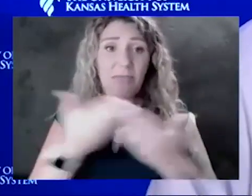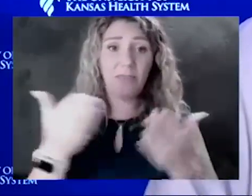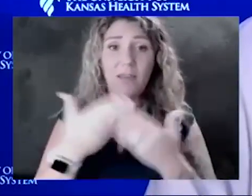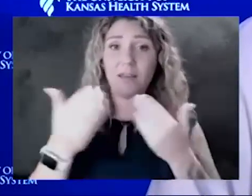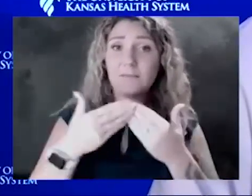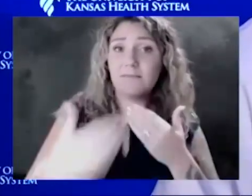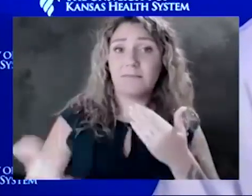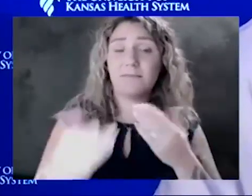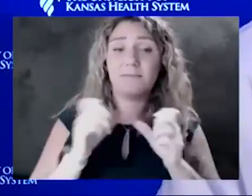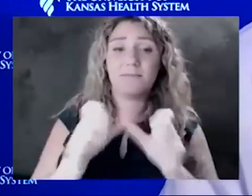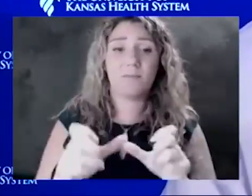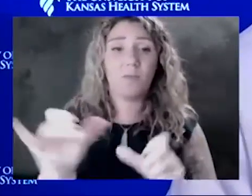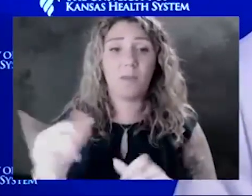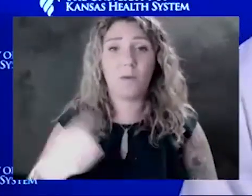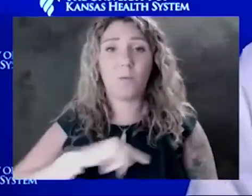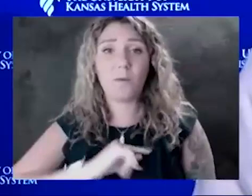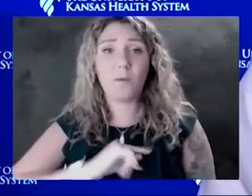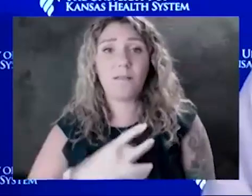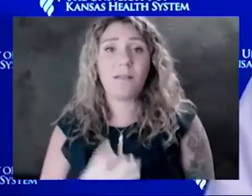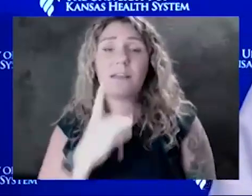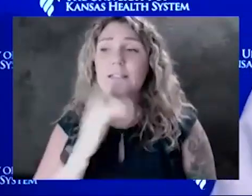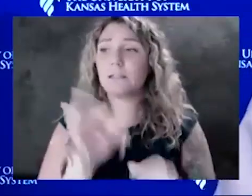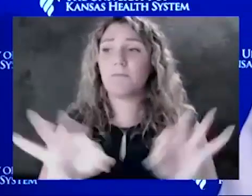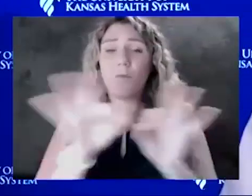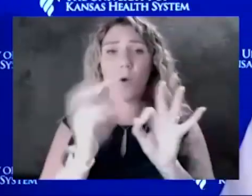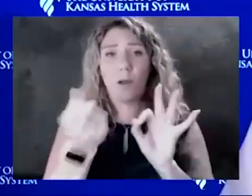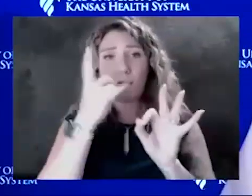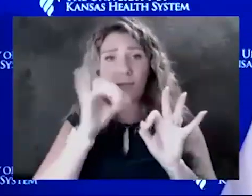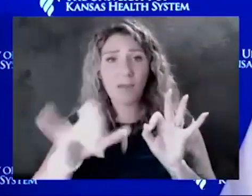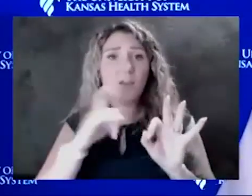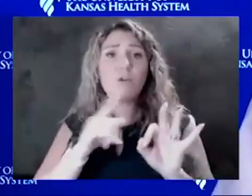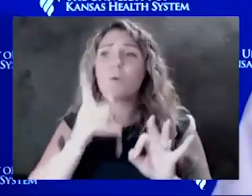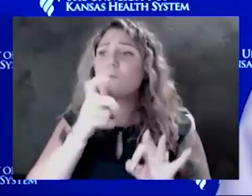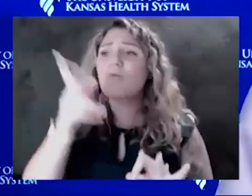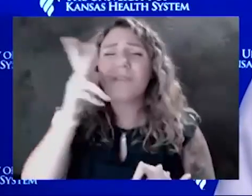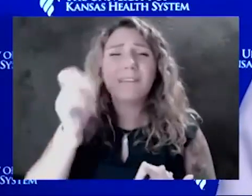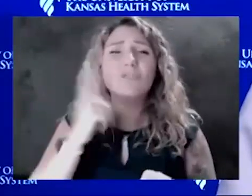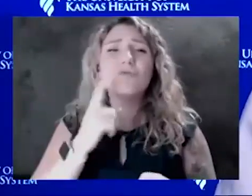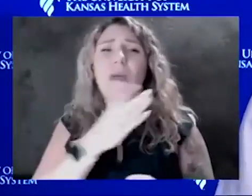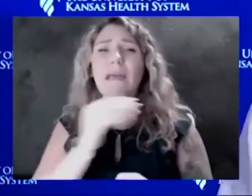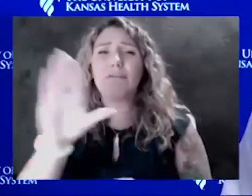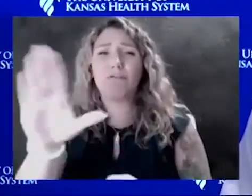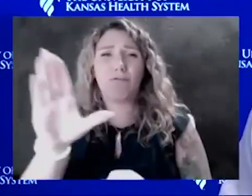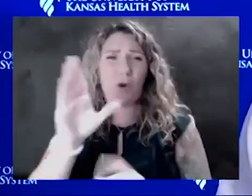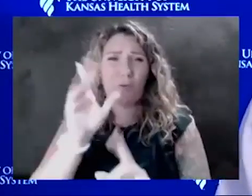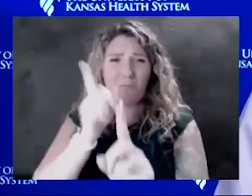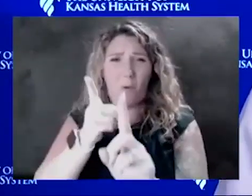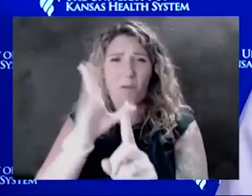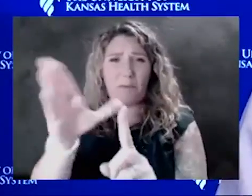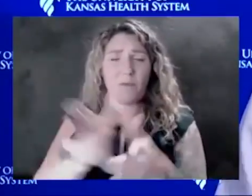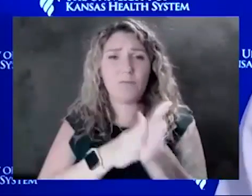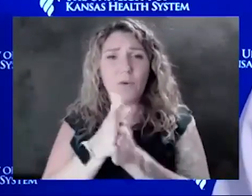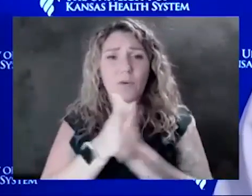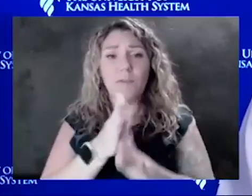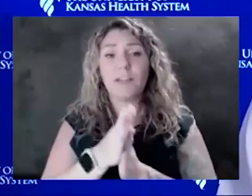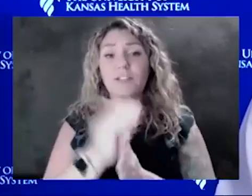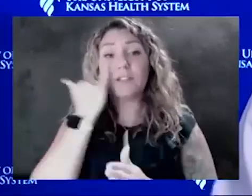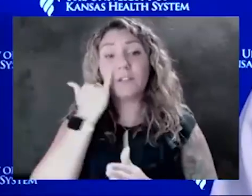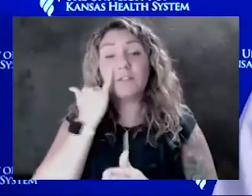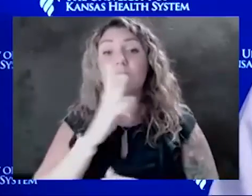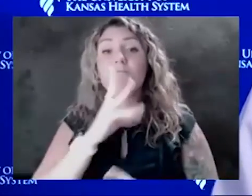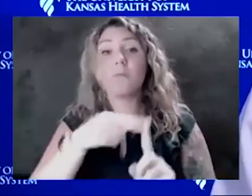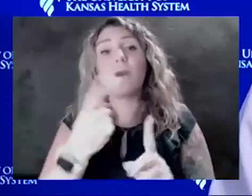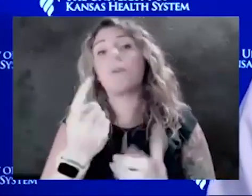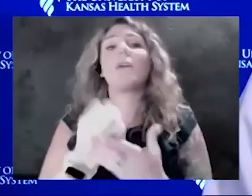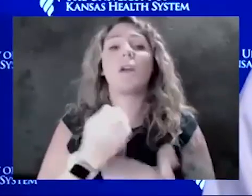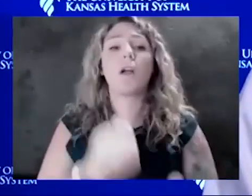it's important to understand that. Who are you listening to? What is their main motivation? But if we're talking about the economy and keeping doing things